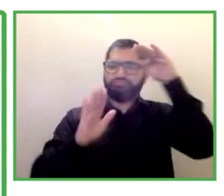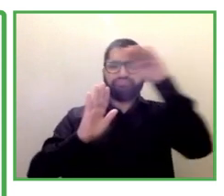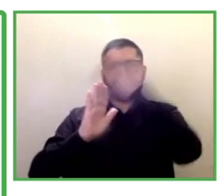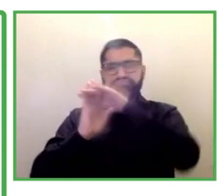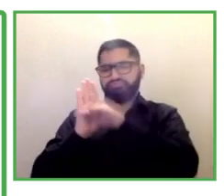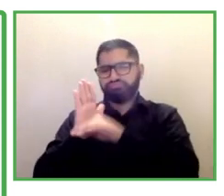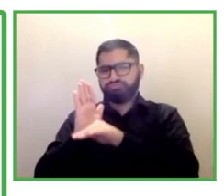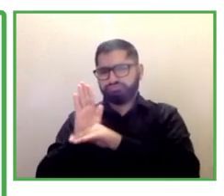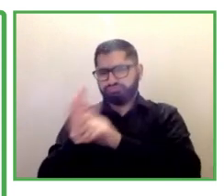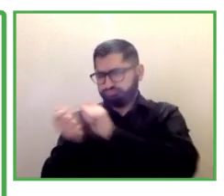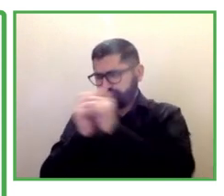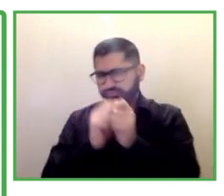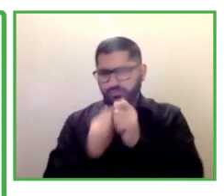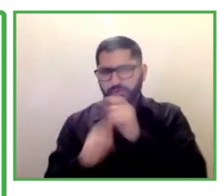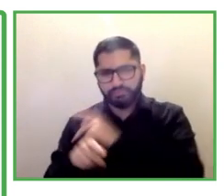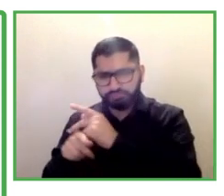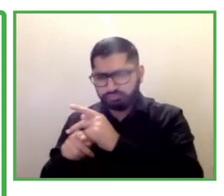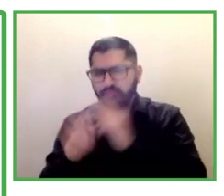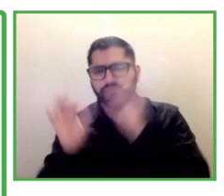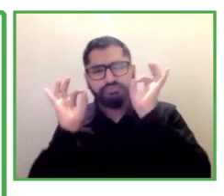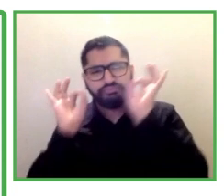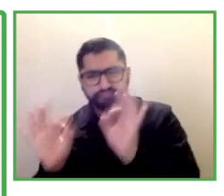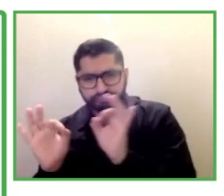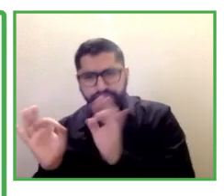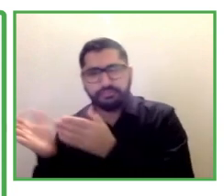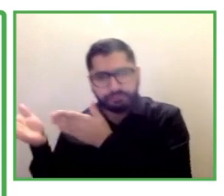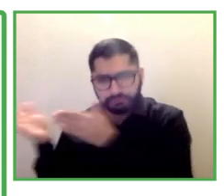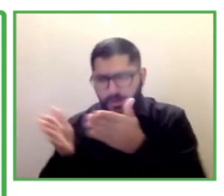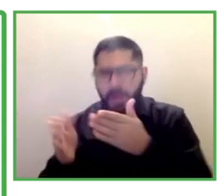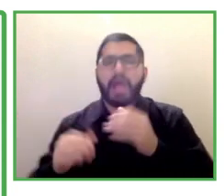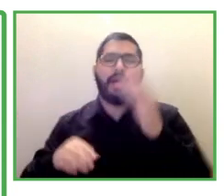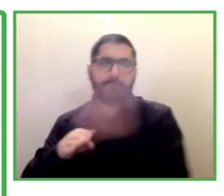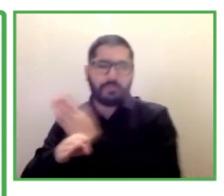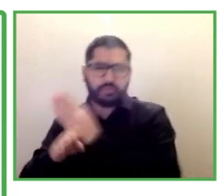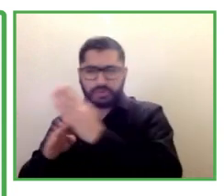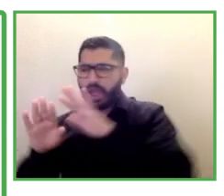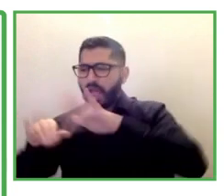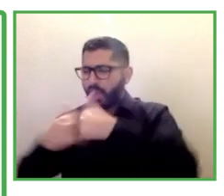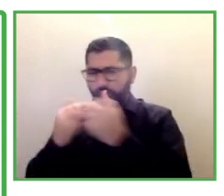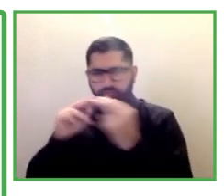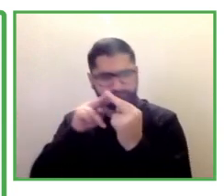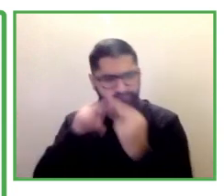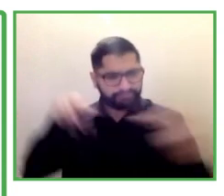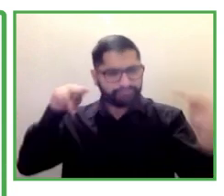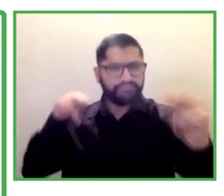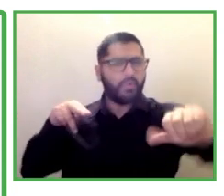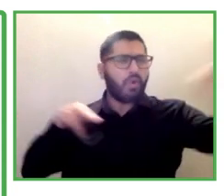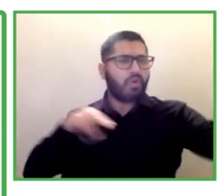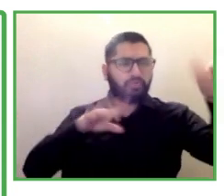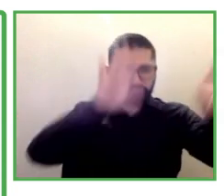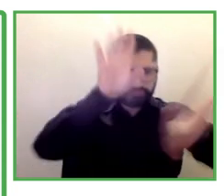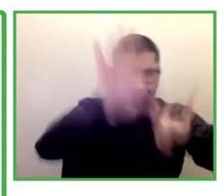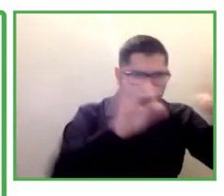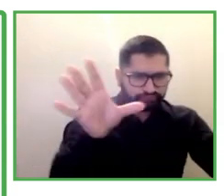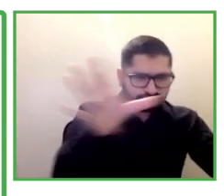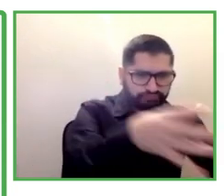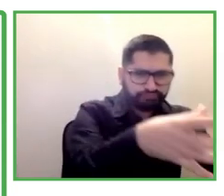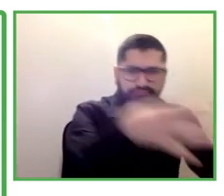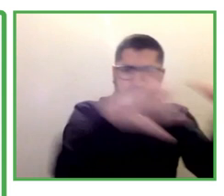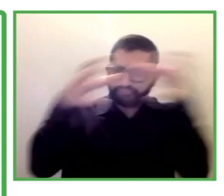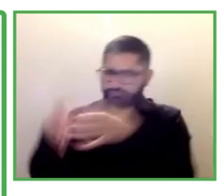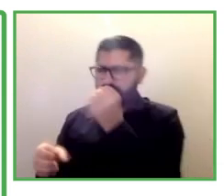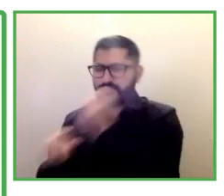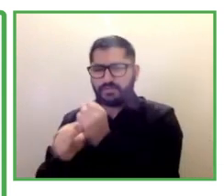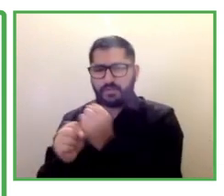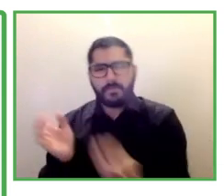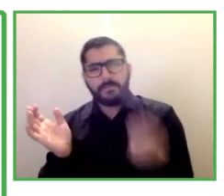their 10 target of grads with disability coming through their graduate program um meeting for 11 percent of grads actually identifying as